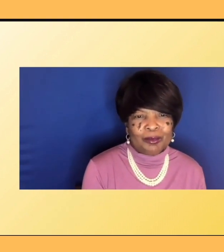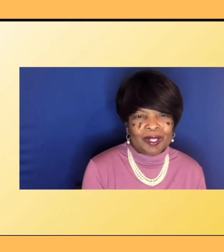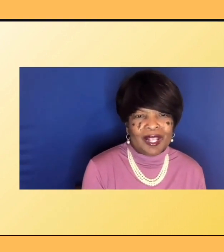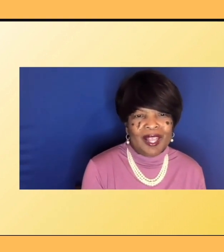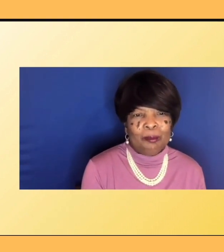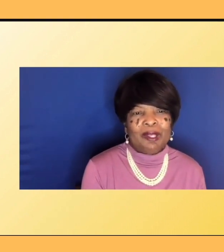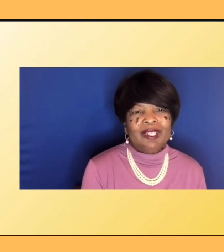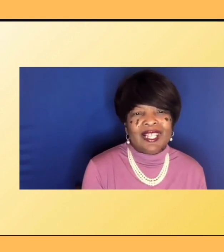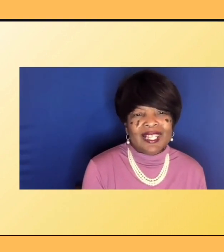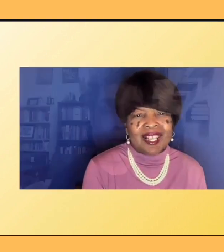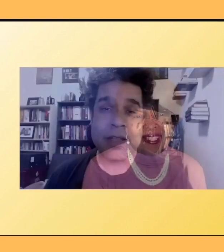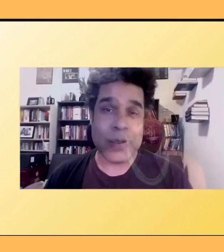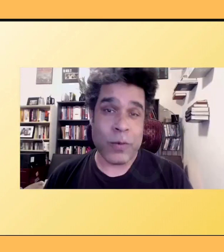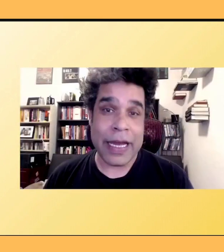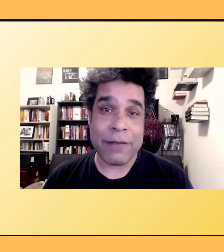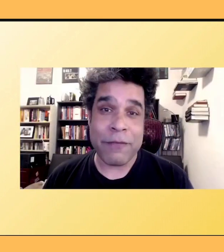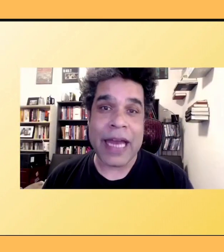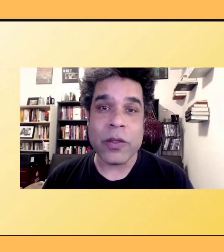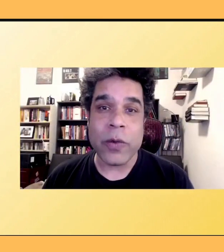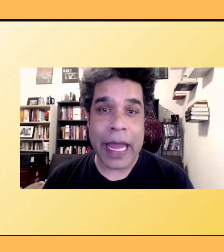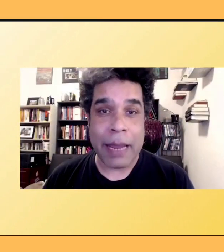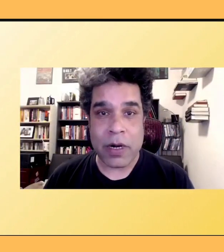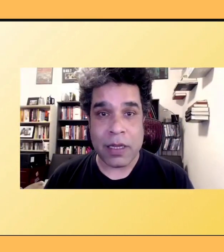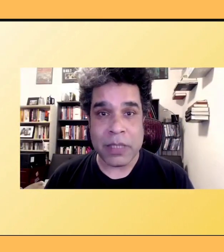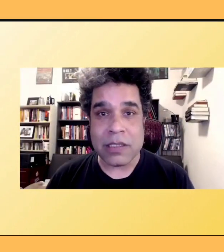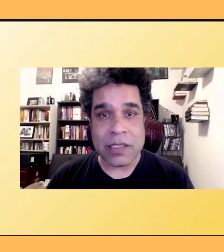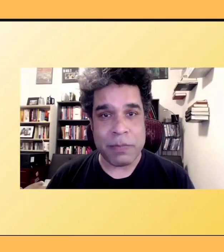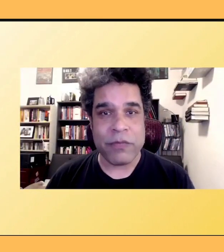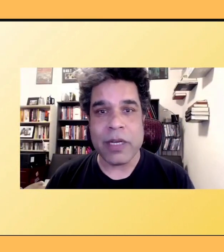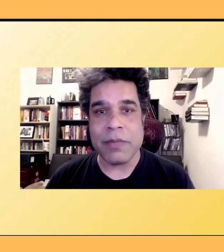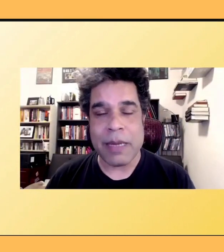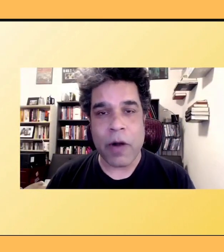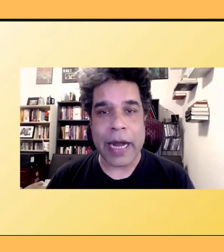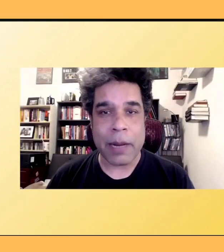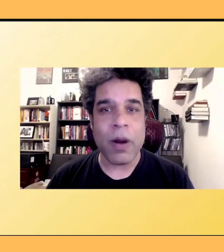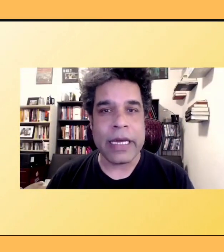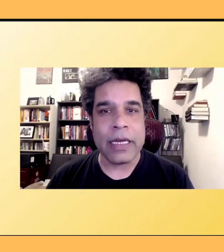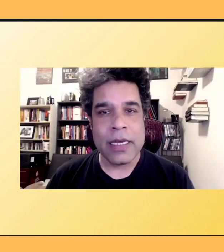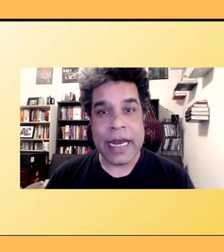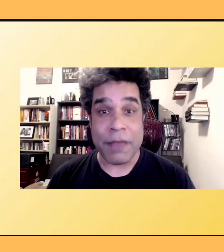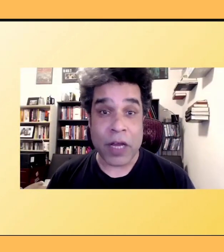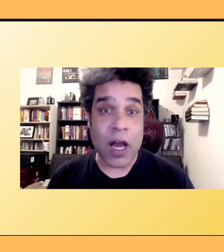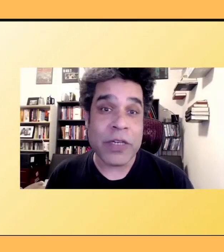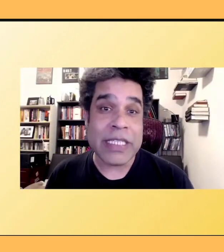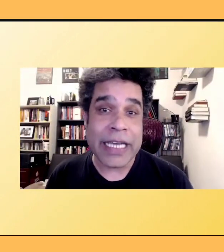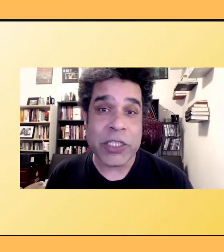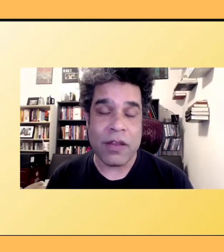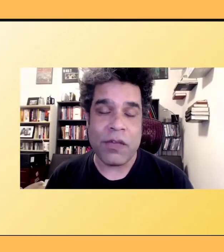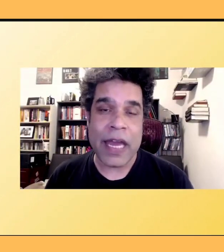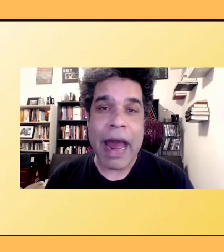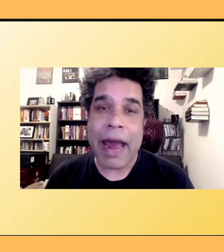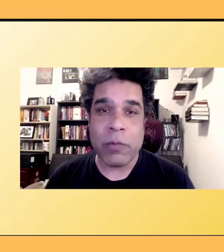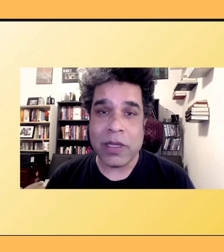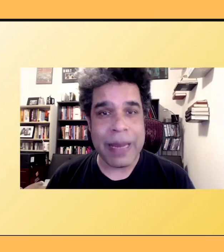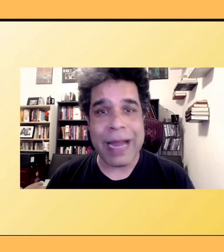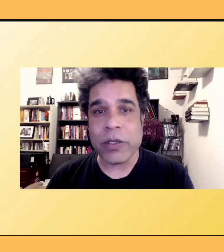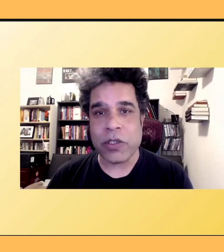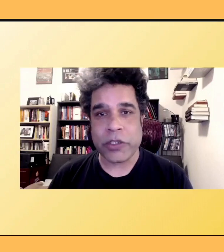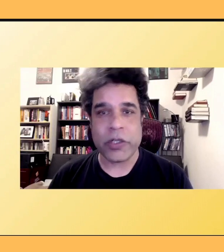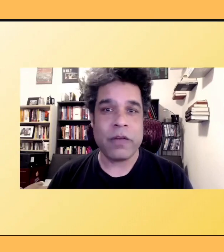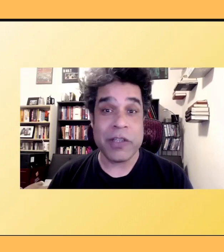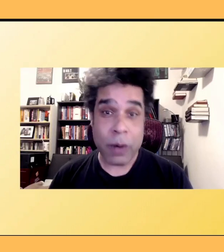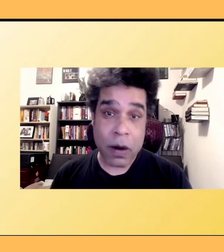like Fannie Lou Hamer and the Mississippi Freedom Democratic Party, and the confrontation that they had with the power structure of this party and this country